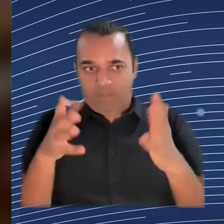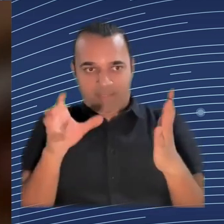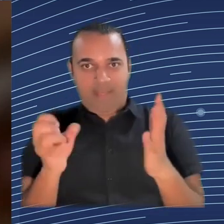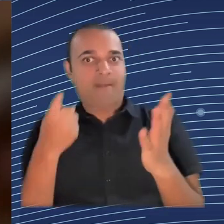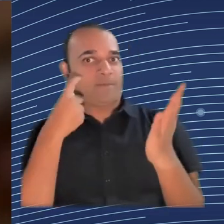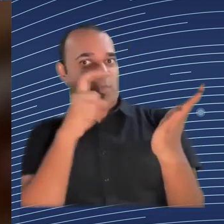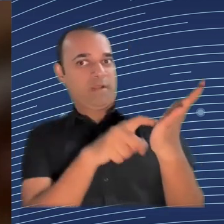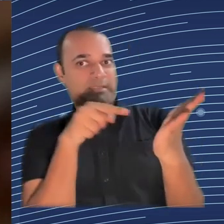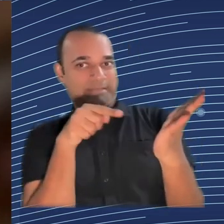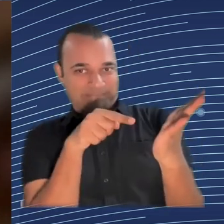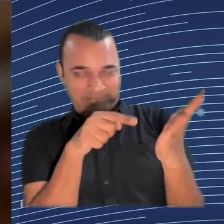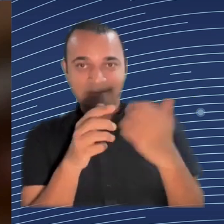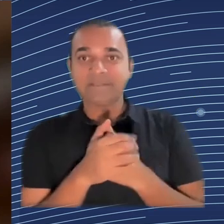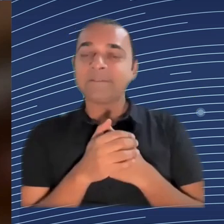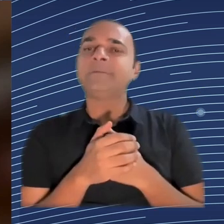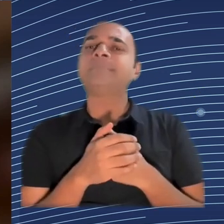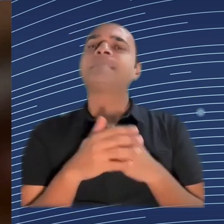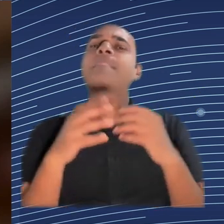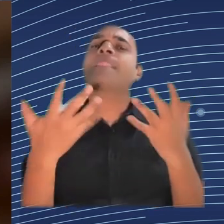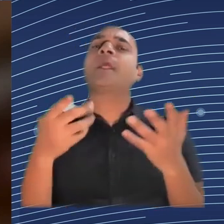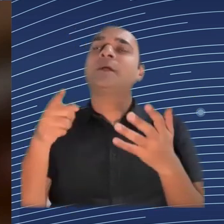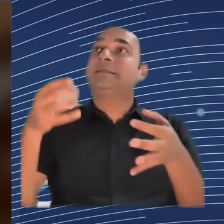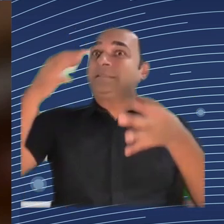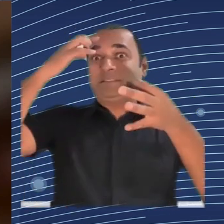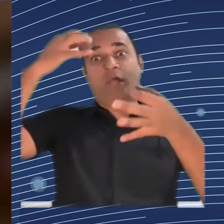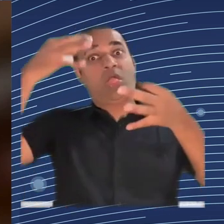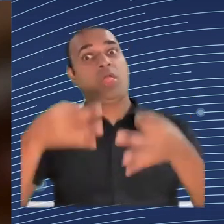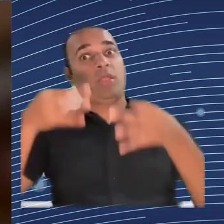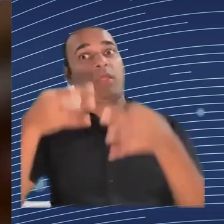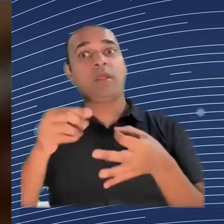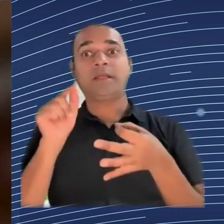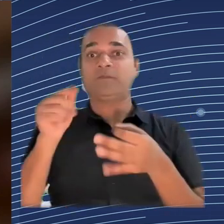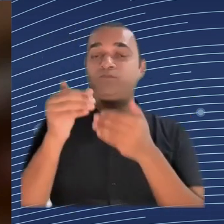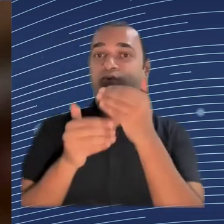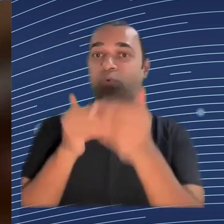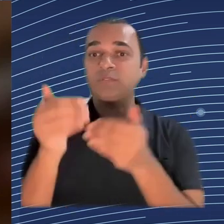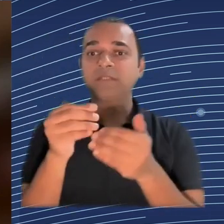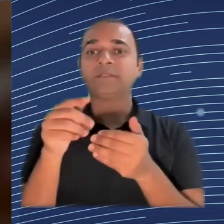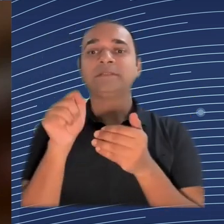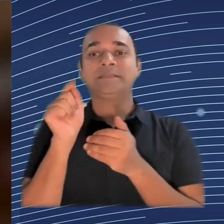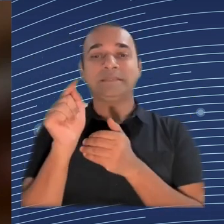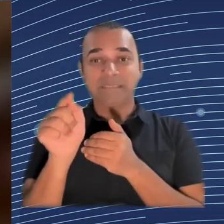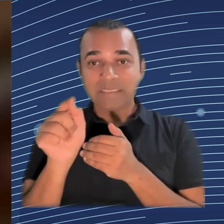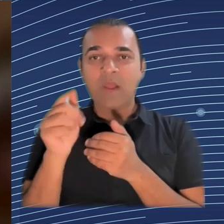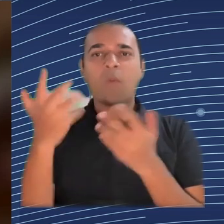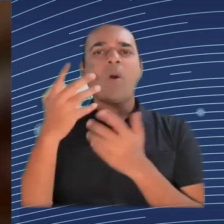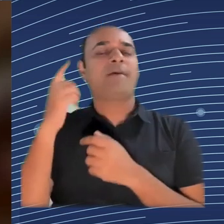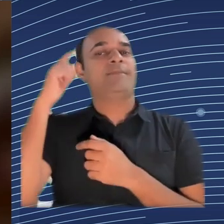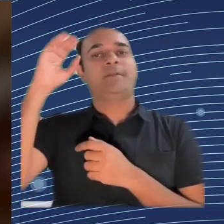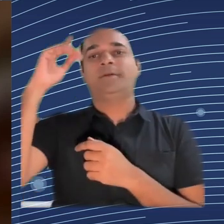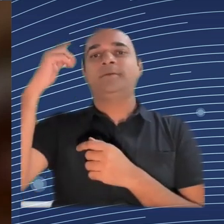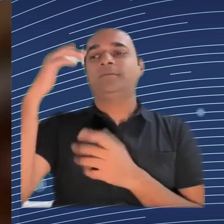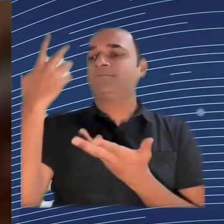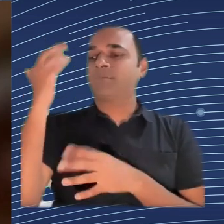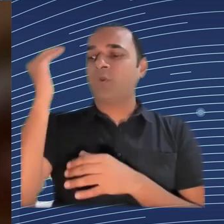participation and co determination. And I think this is something that has not been recognized enough, the long term consequences automation